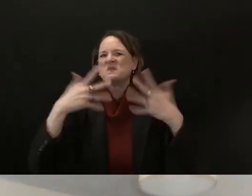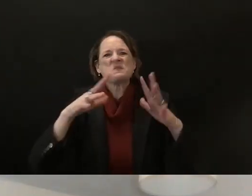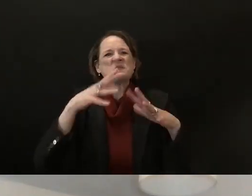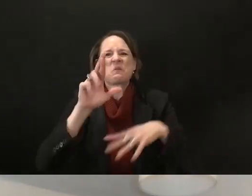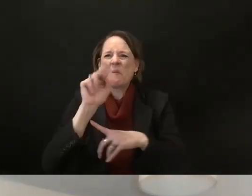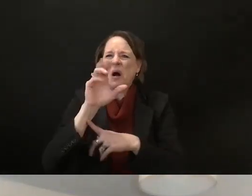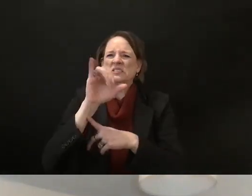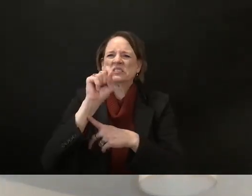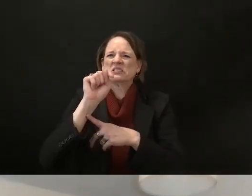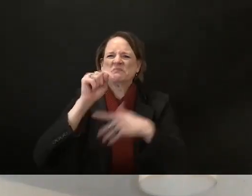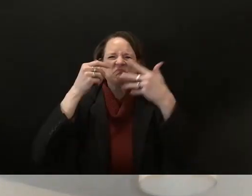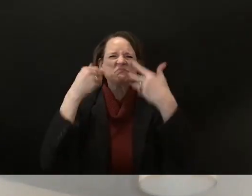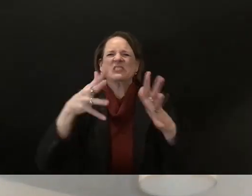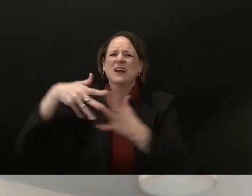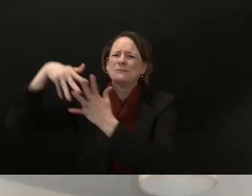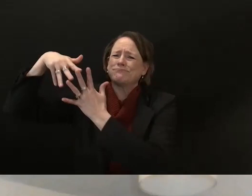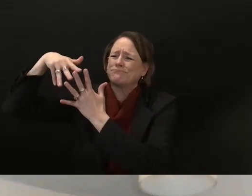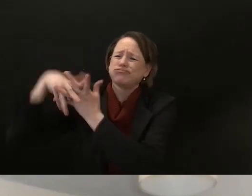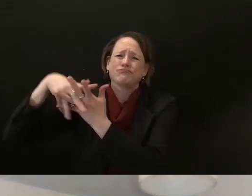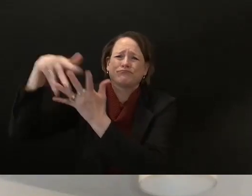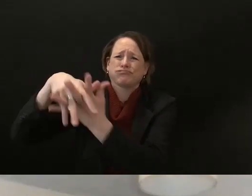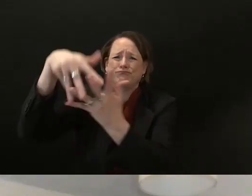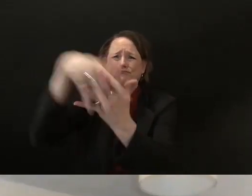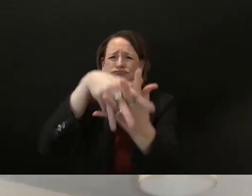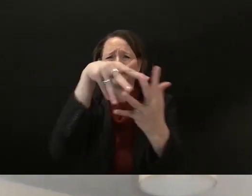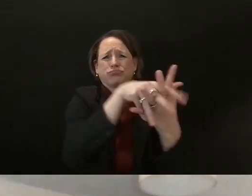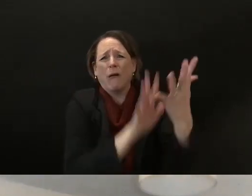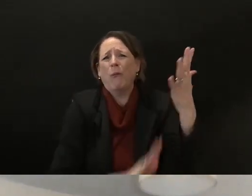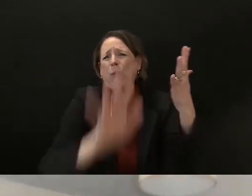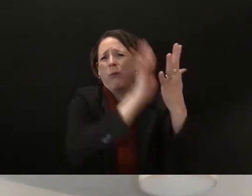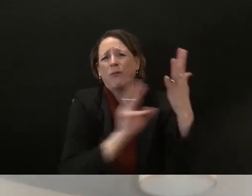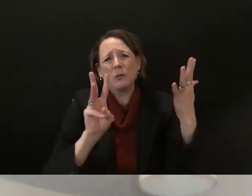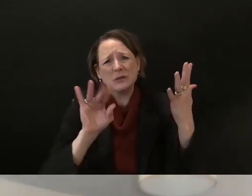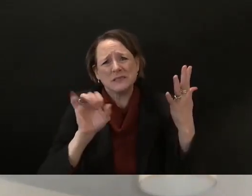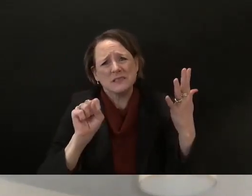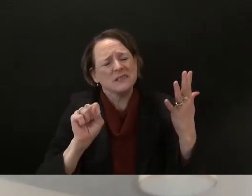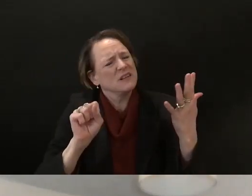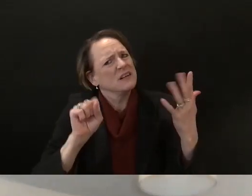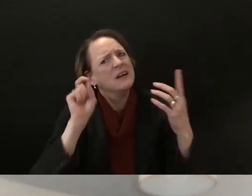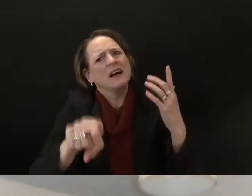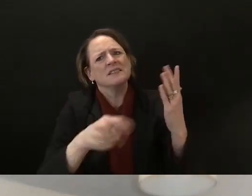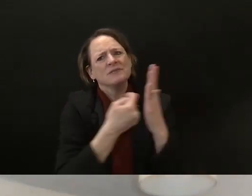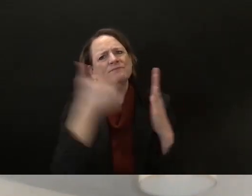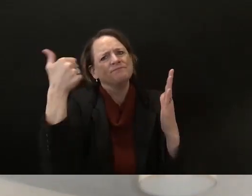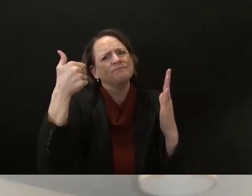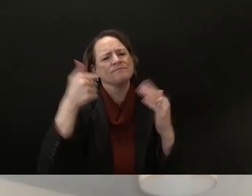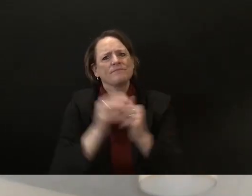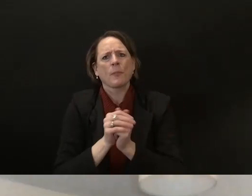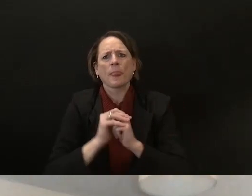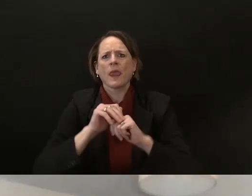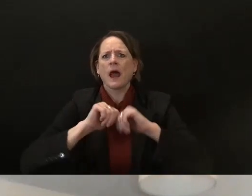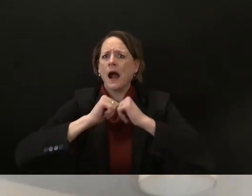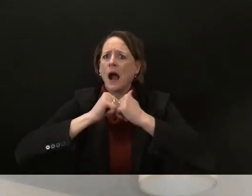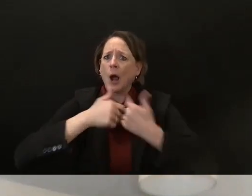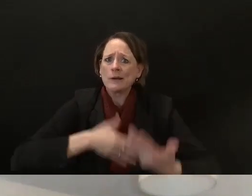know first and foremost need to tackle it from the you know economic opportunity side of things from the educational side of things and from the criminal justice